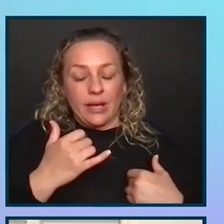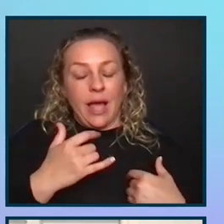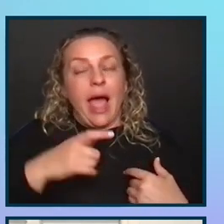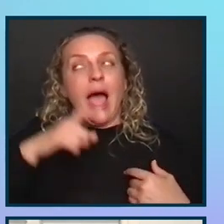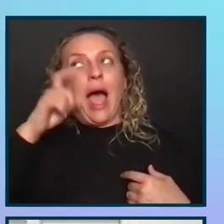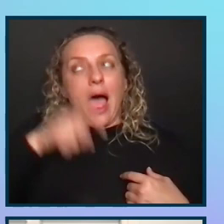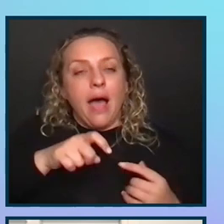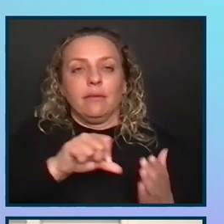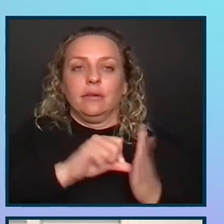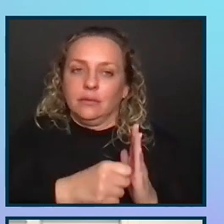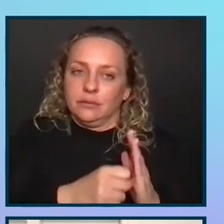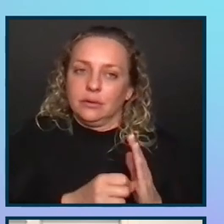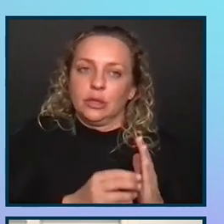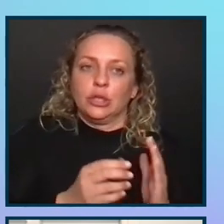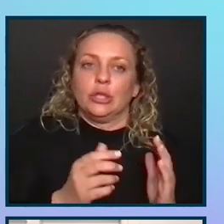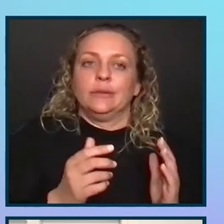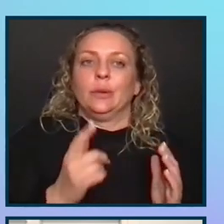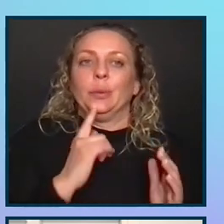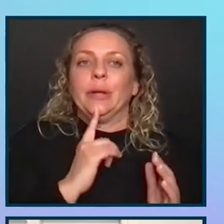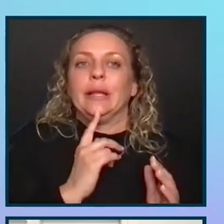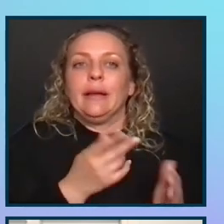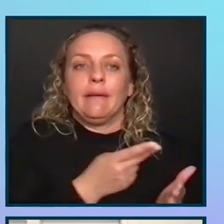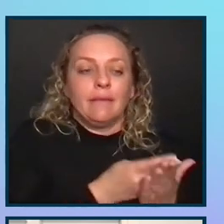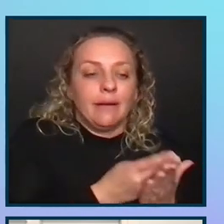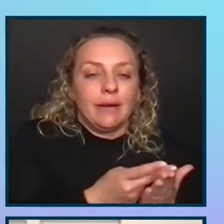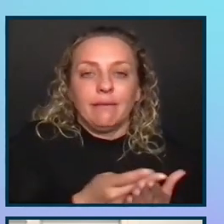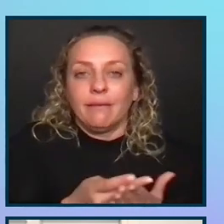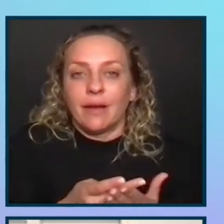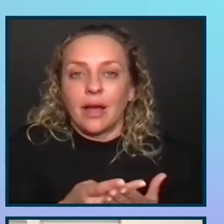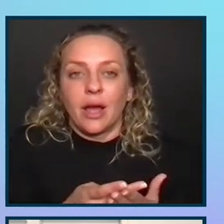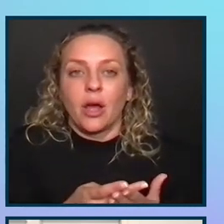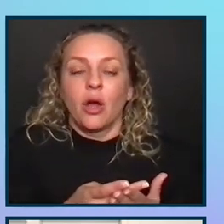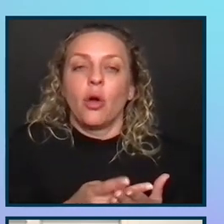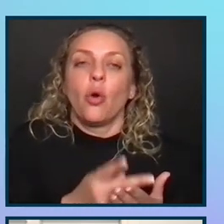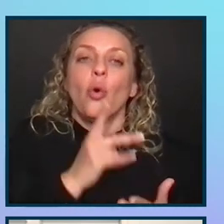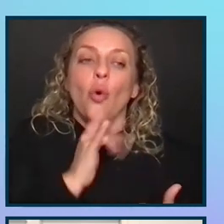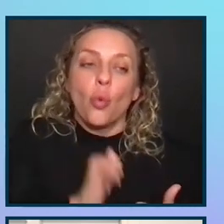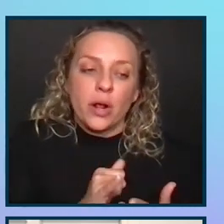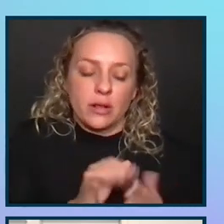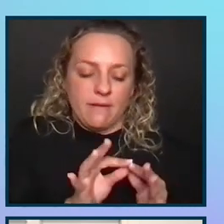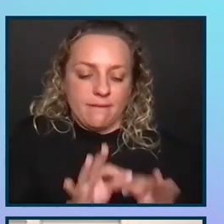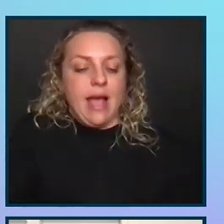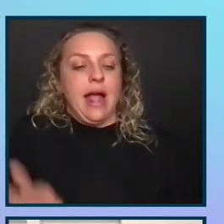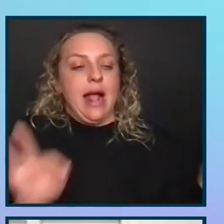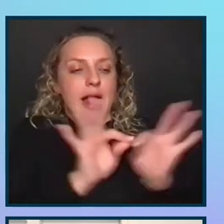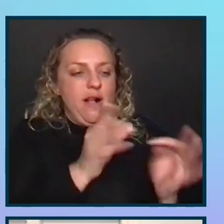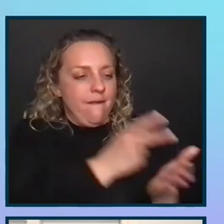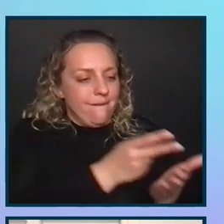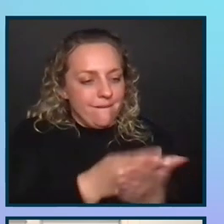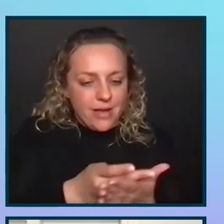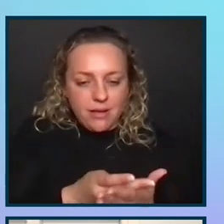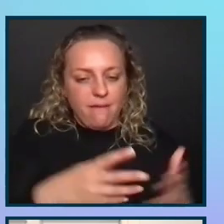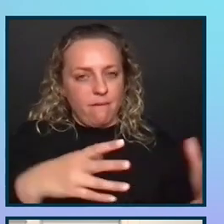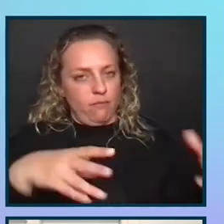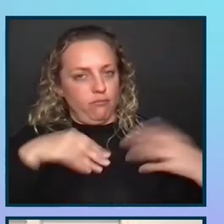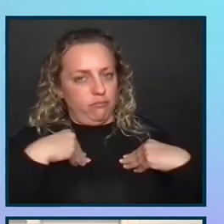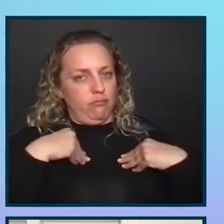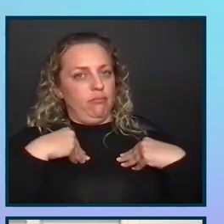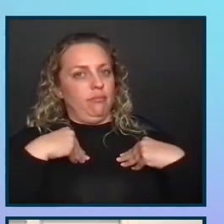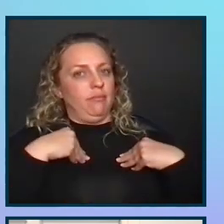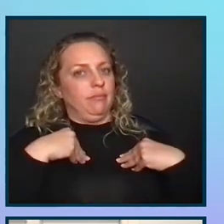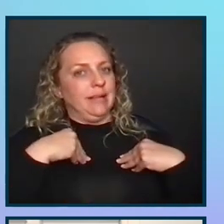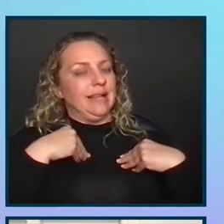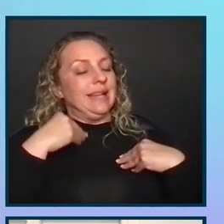out that small failures return huge value if you're willing to learn. So if you learn through experimentation, that old